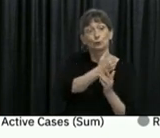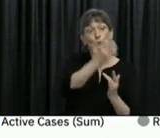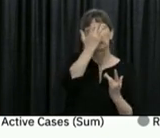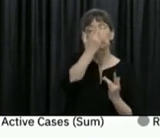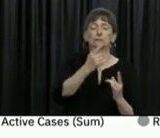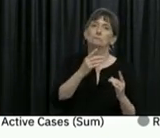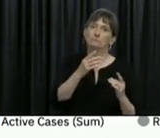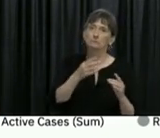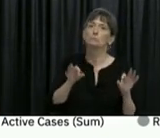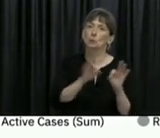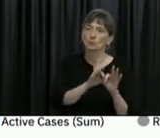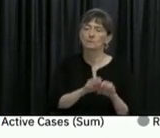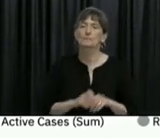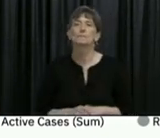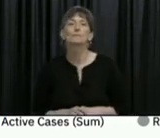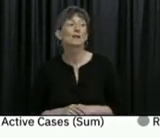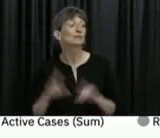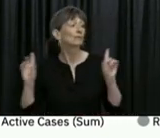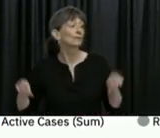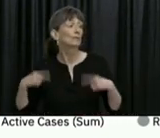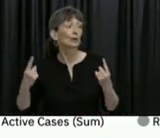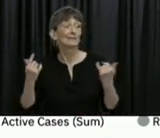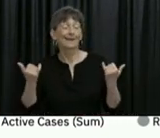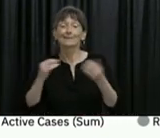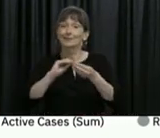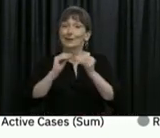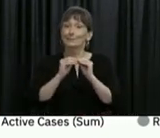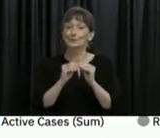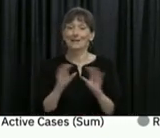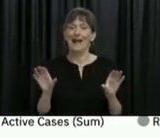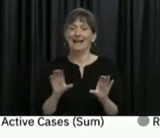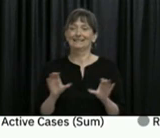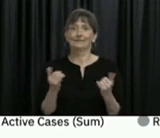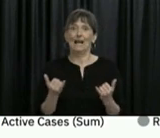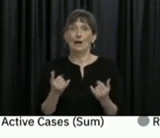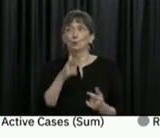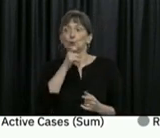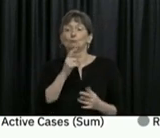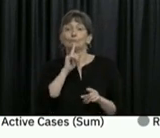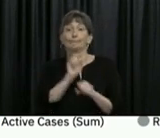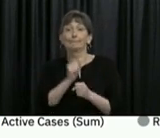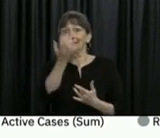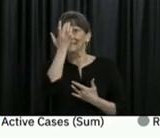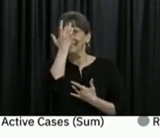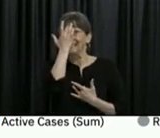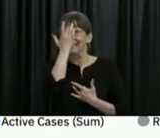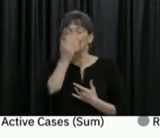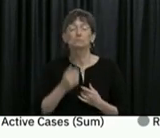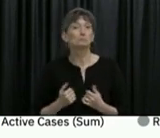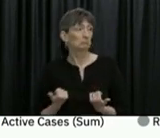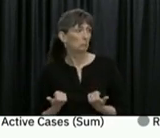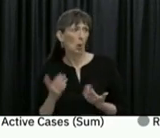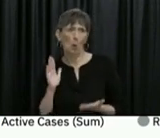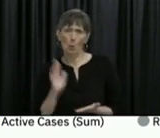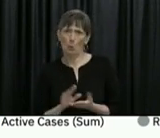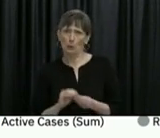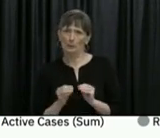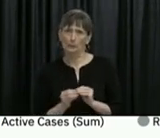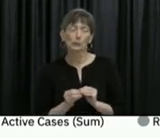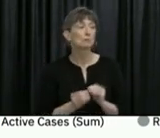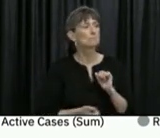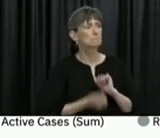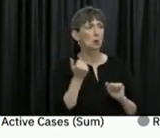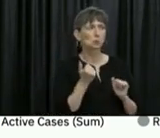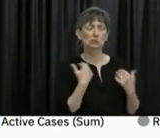So, this is our cases in terms of the numbers that are active, which are very few right now. Most have recovered, thankfully, and unfortunately, three have